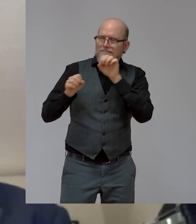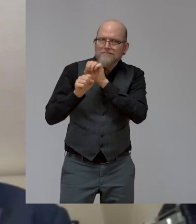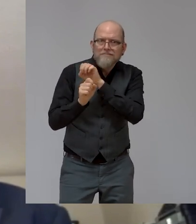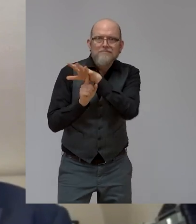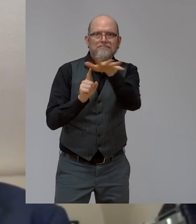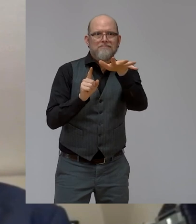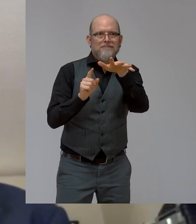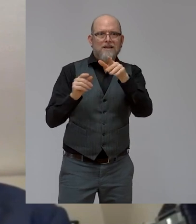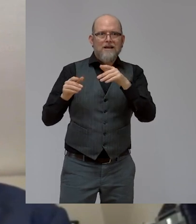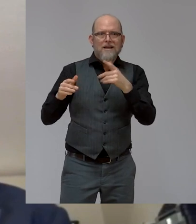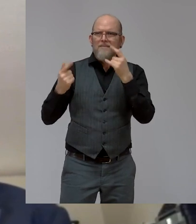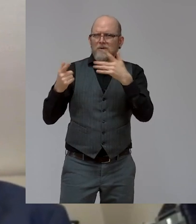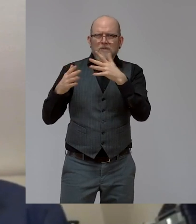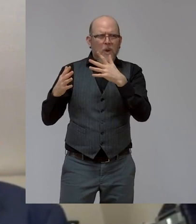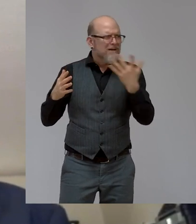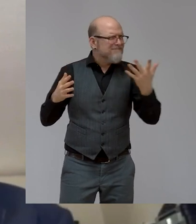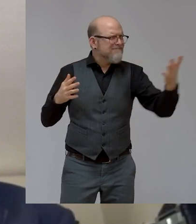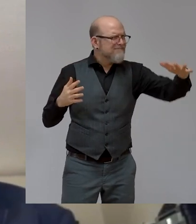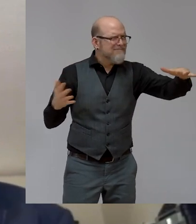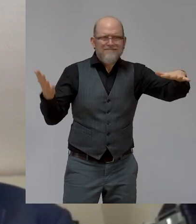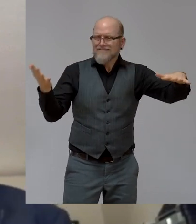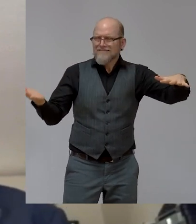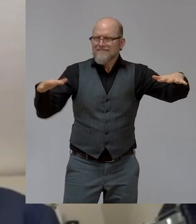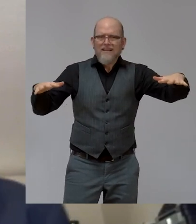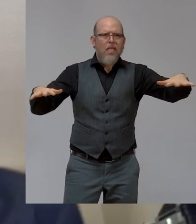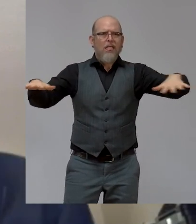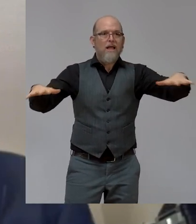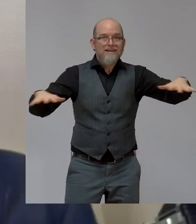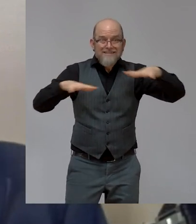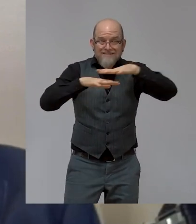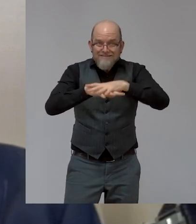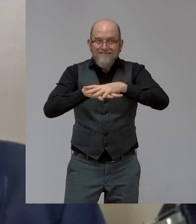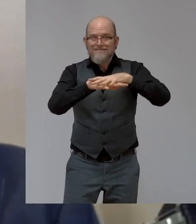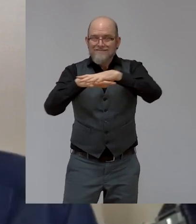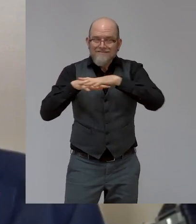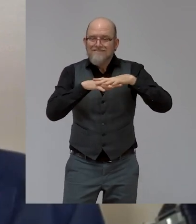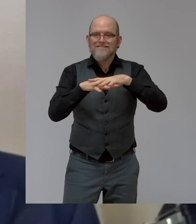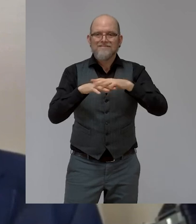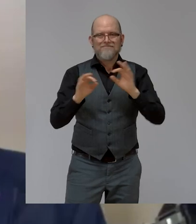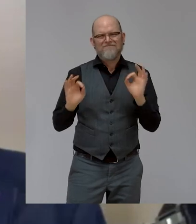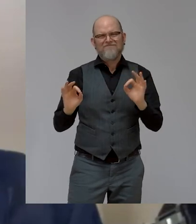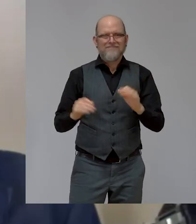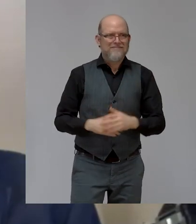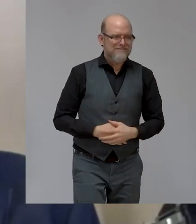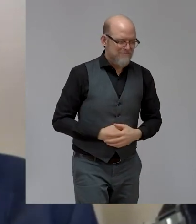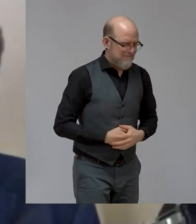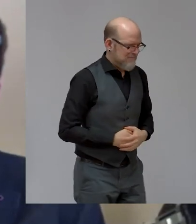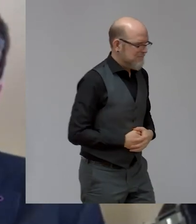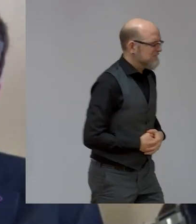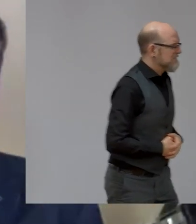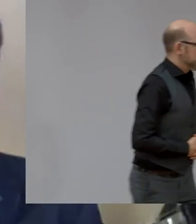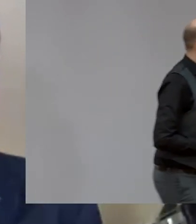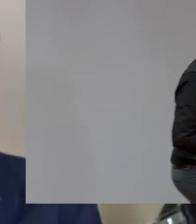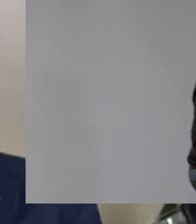different parts. Thank you very much. Thank you, Vlad. Yeah, I couldn't agree with you more, the connecting